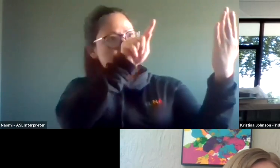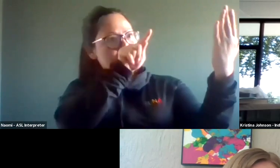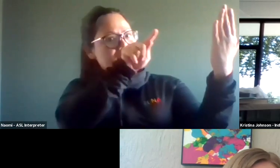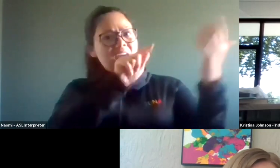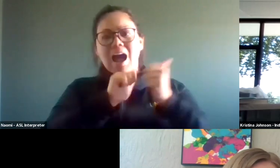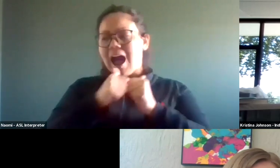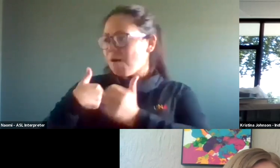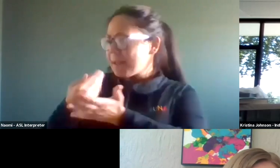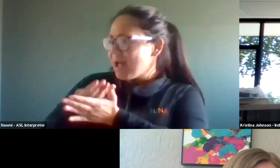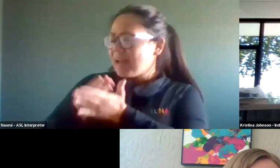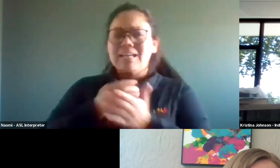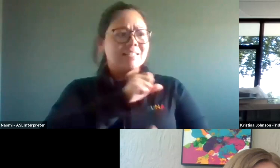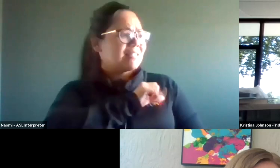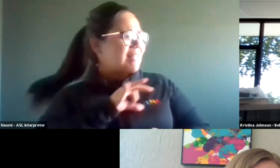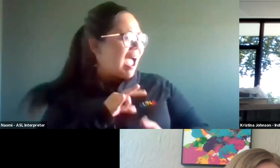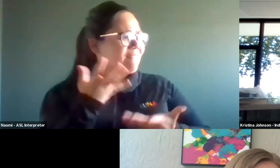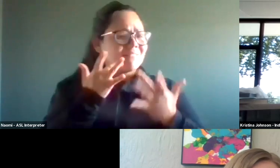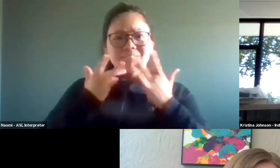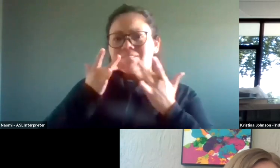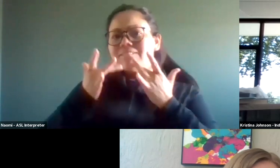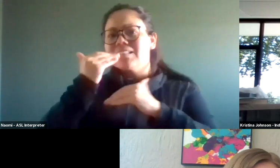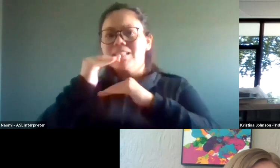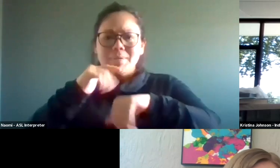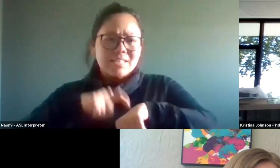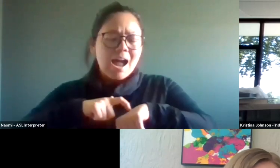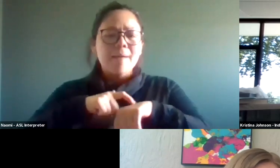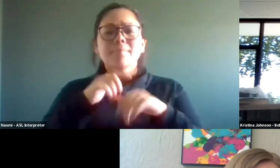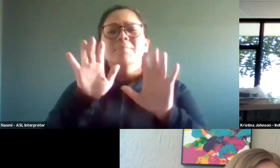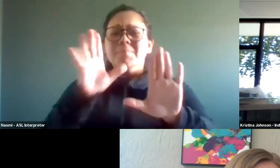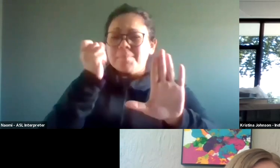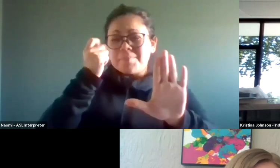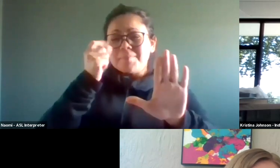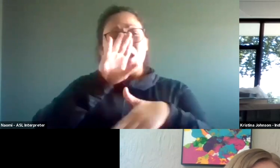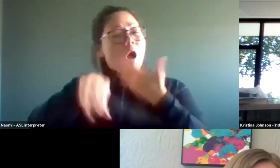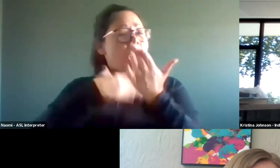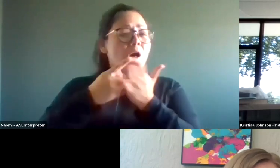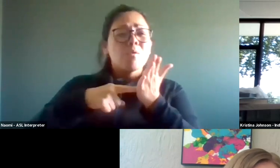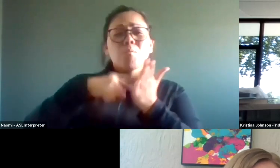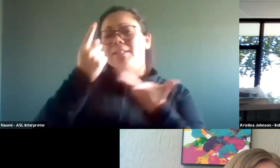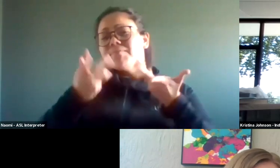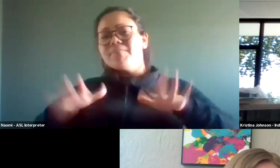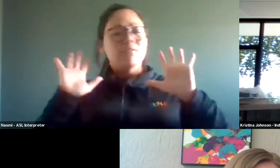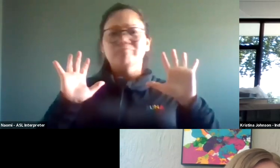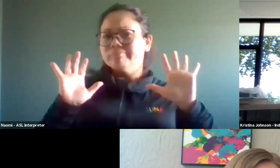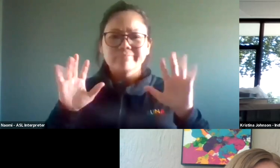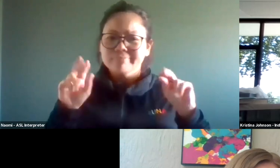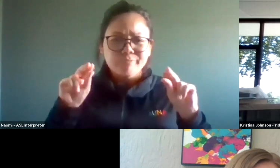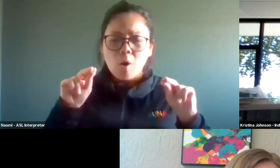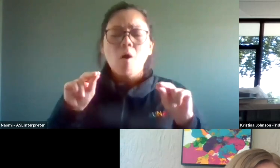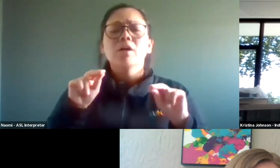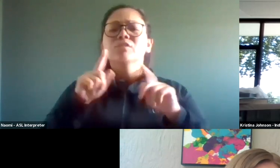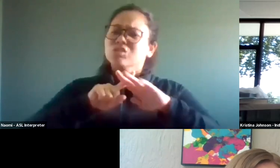for it. And we don't have staff and we have limited time. You don't have to do it all at once. You just have to pick the things that